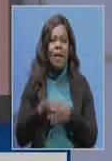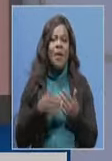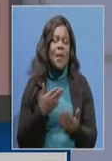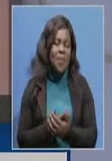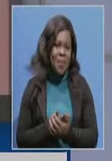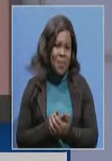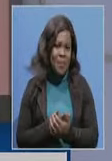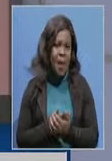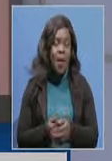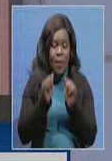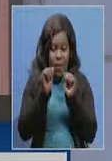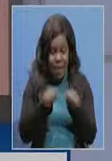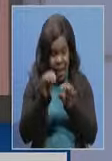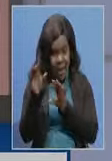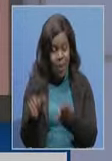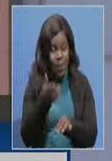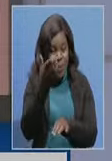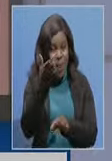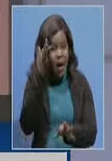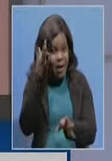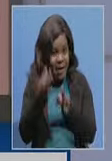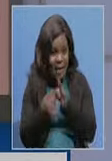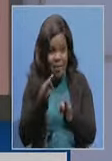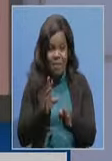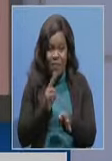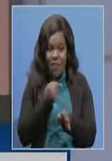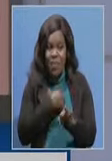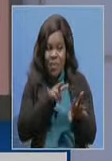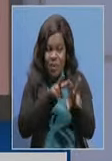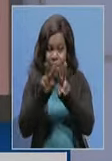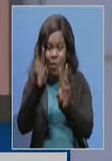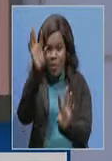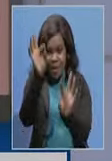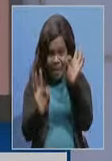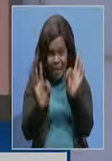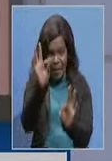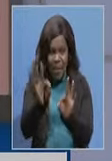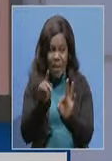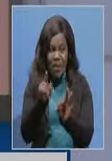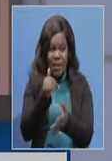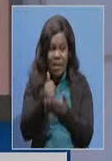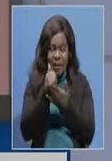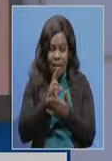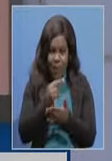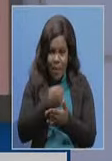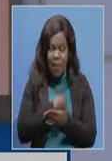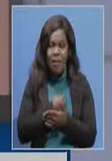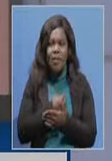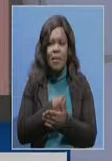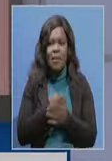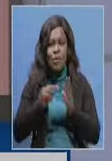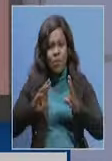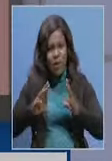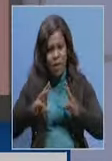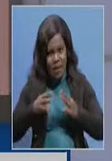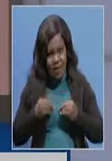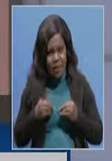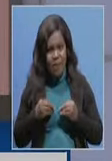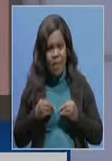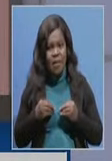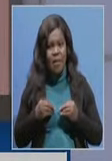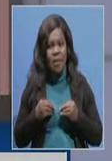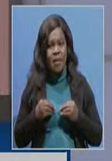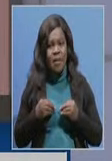if we look at measures that can help us to adapt. For